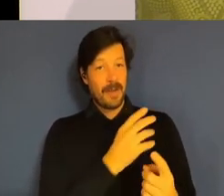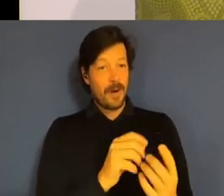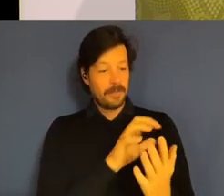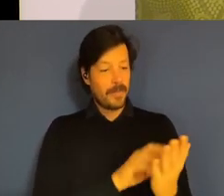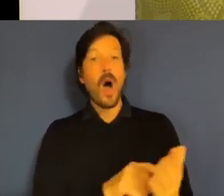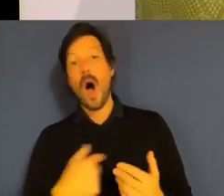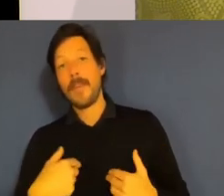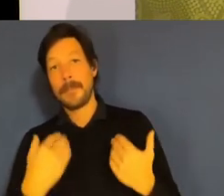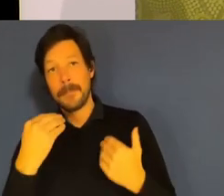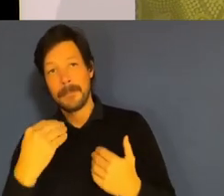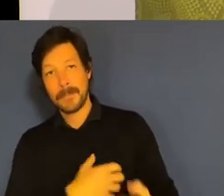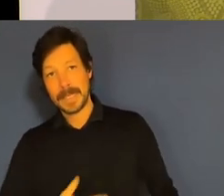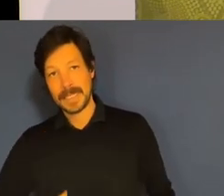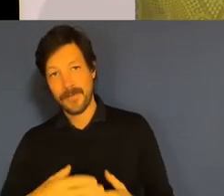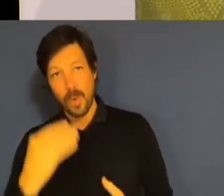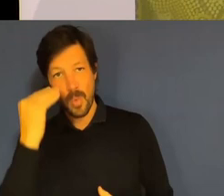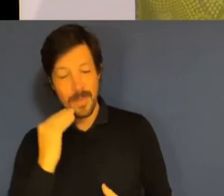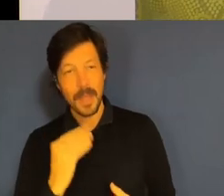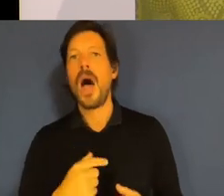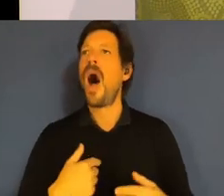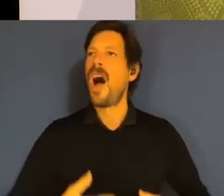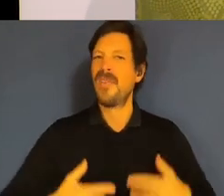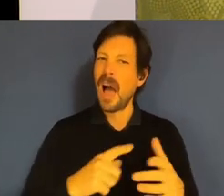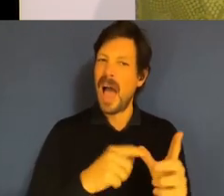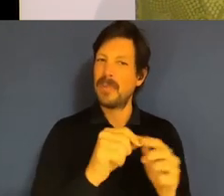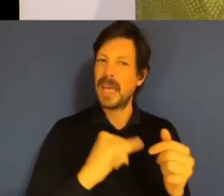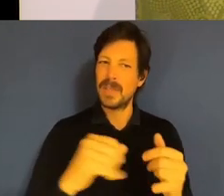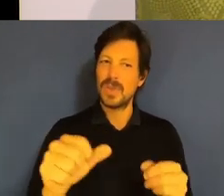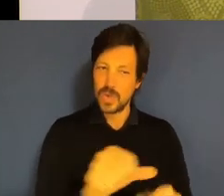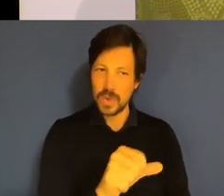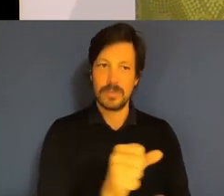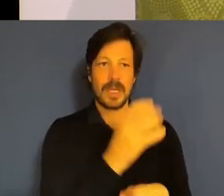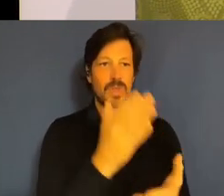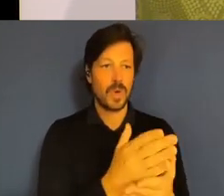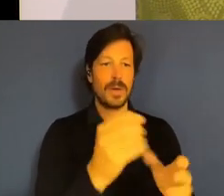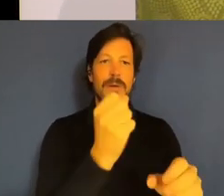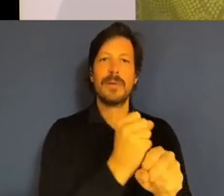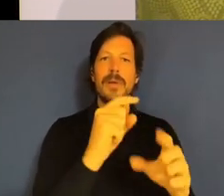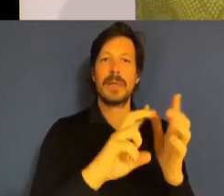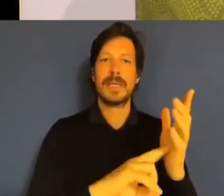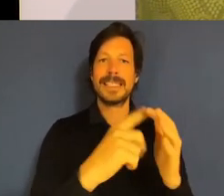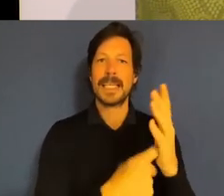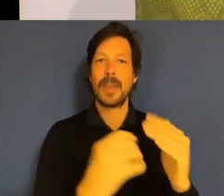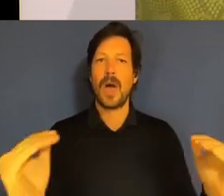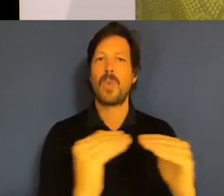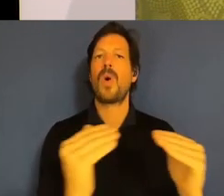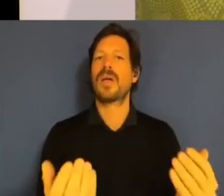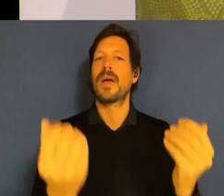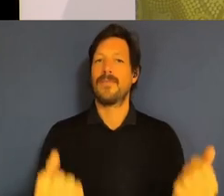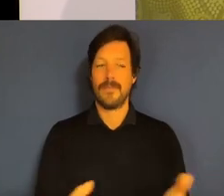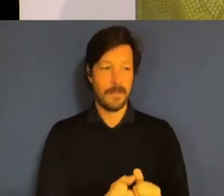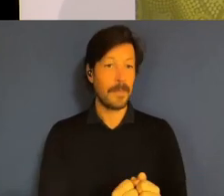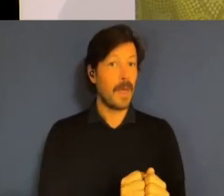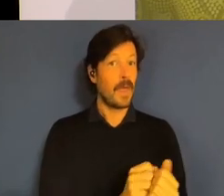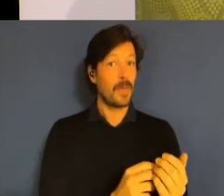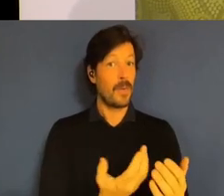I strongly believe that the APS should be leading the way on reaching gender equality and in many ways, the information in the latest report shows